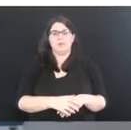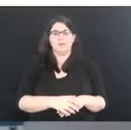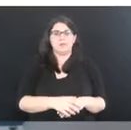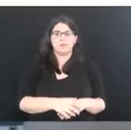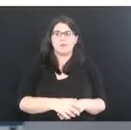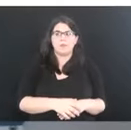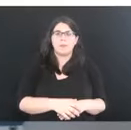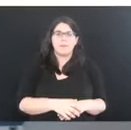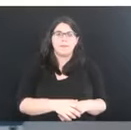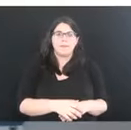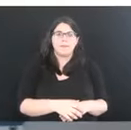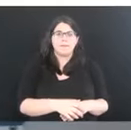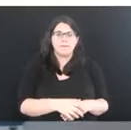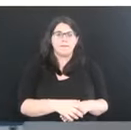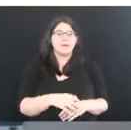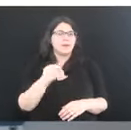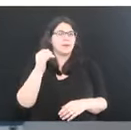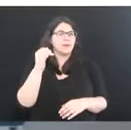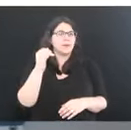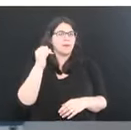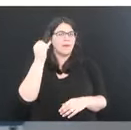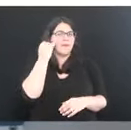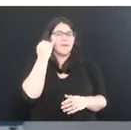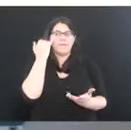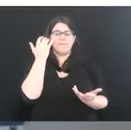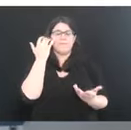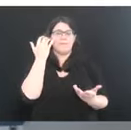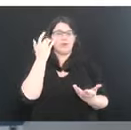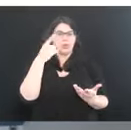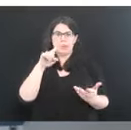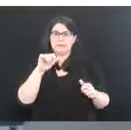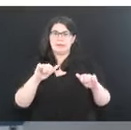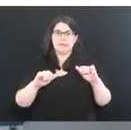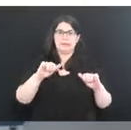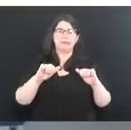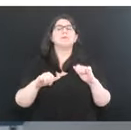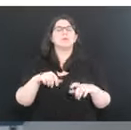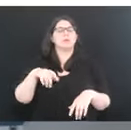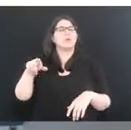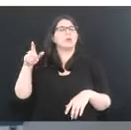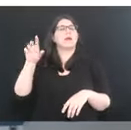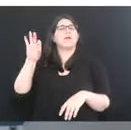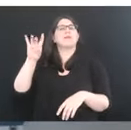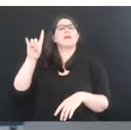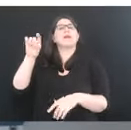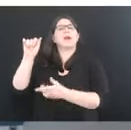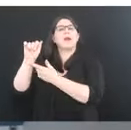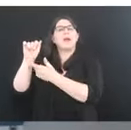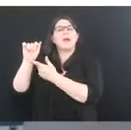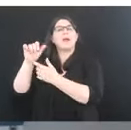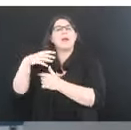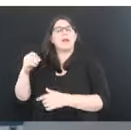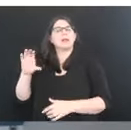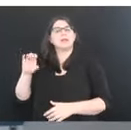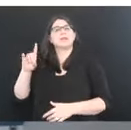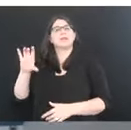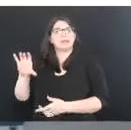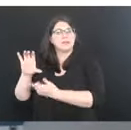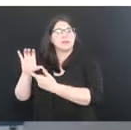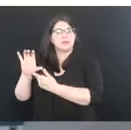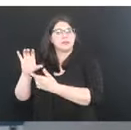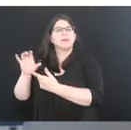would reflect what FDA and CDC has said, which is self-attestation that person